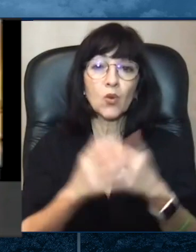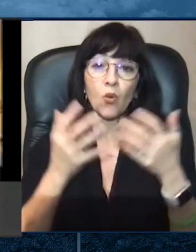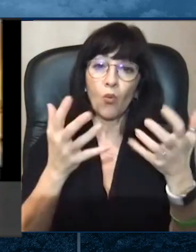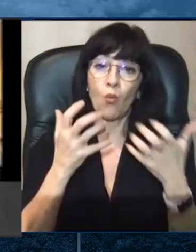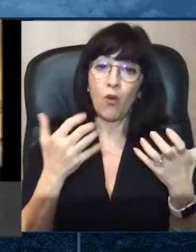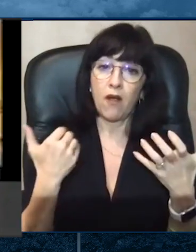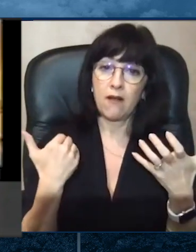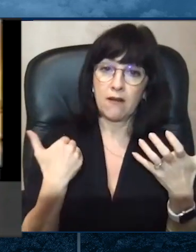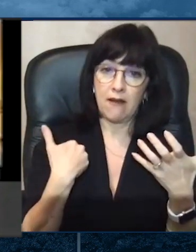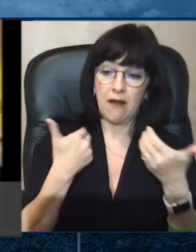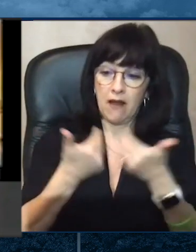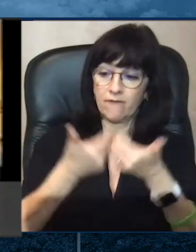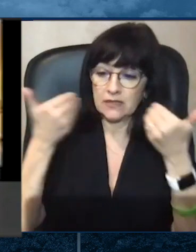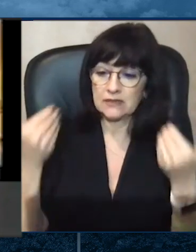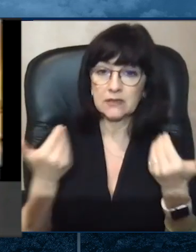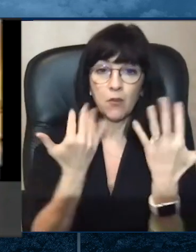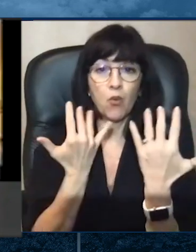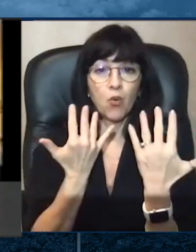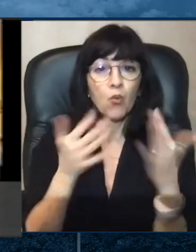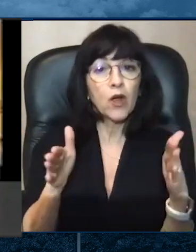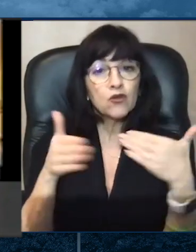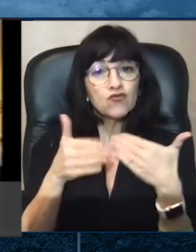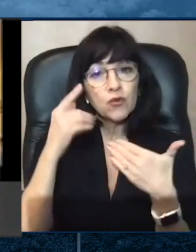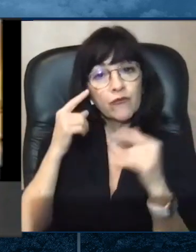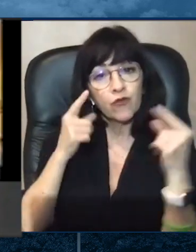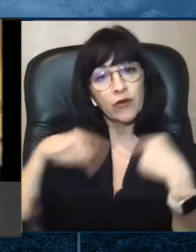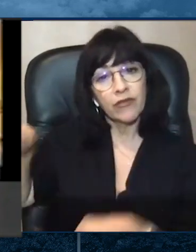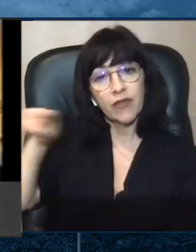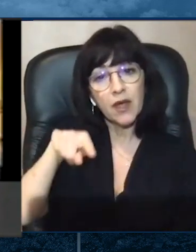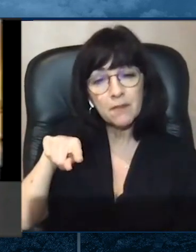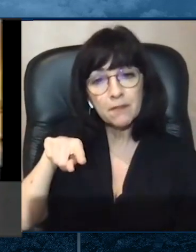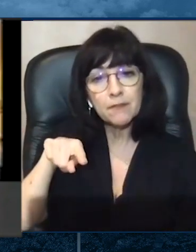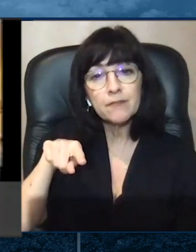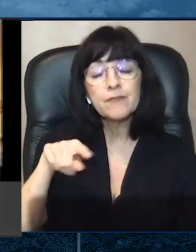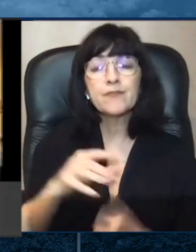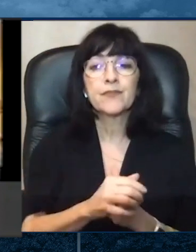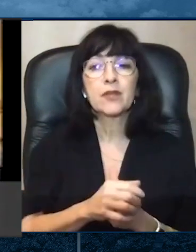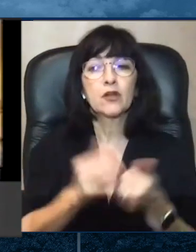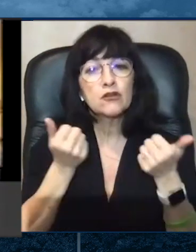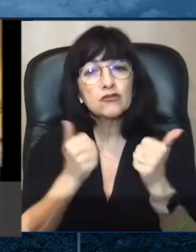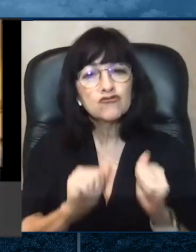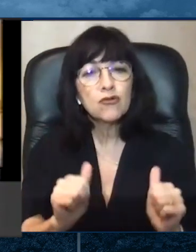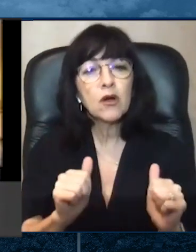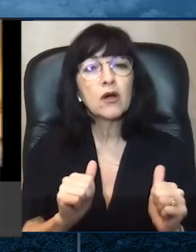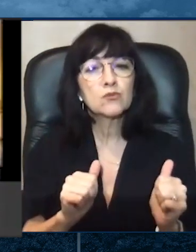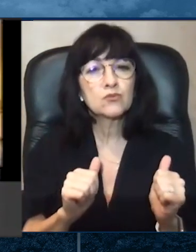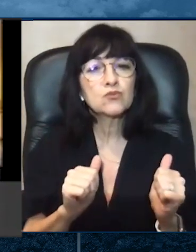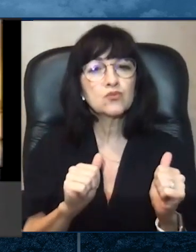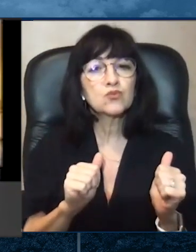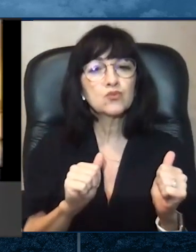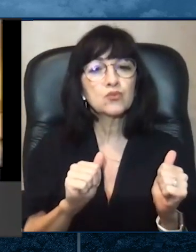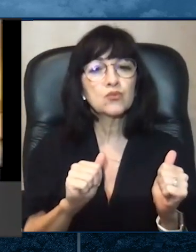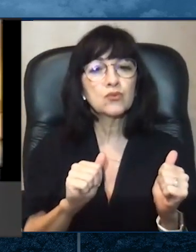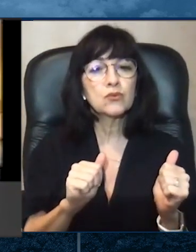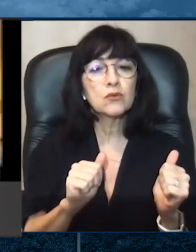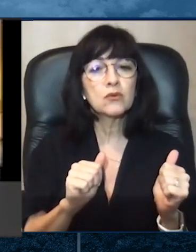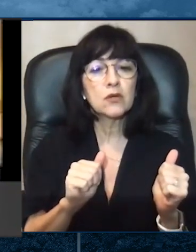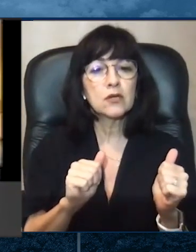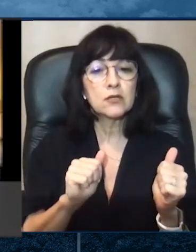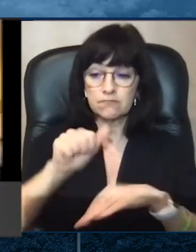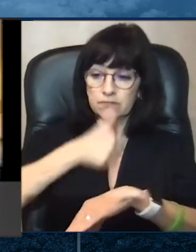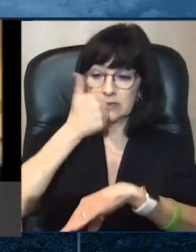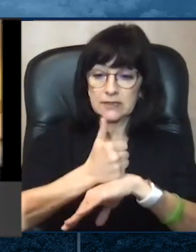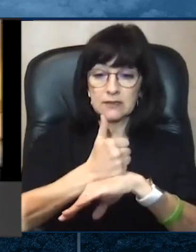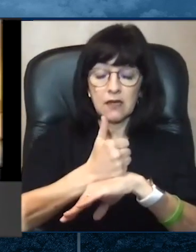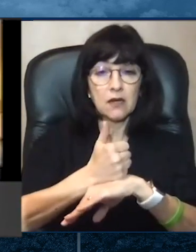privada para una enfermedad, una enfermera y un proveedor, proveedor telemédico. Y